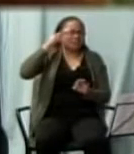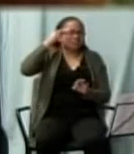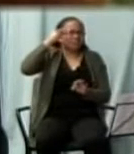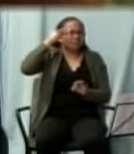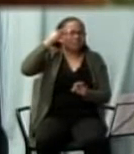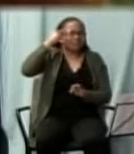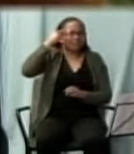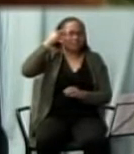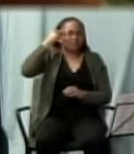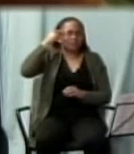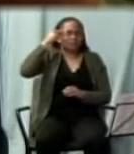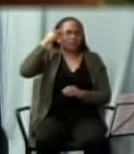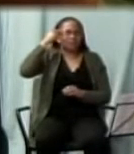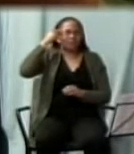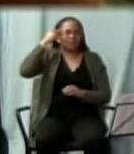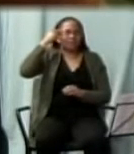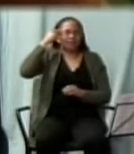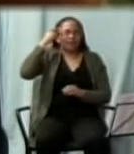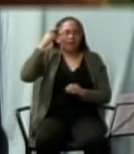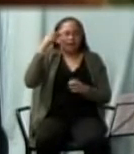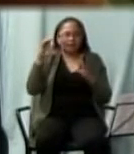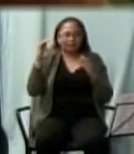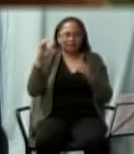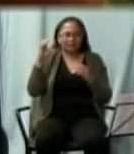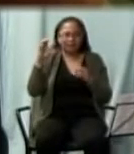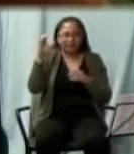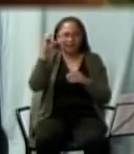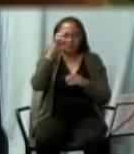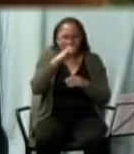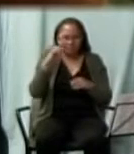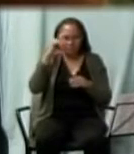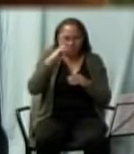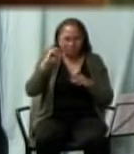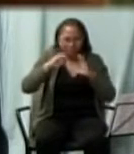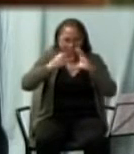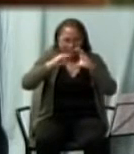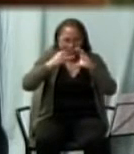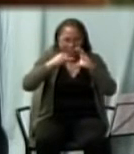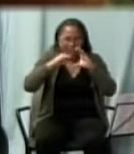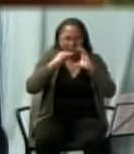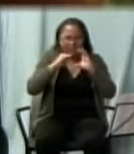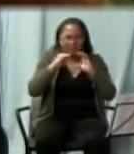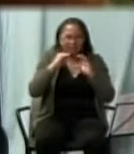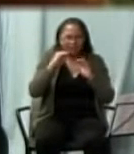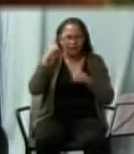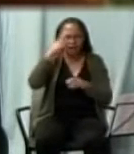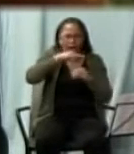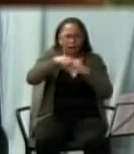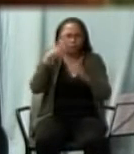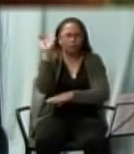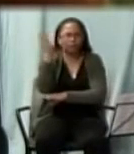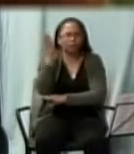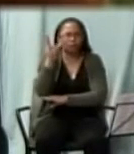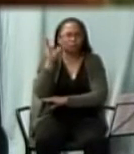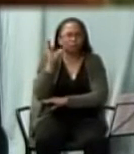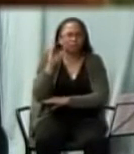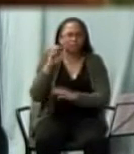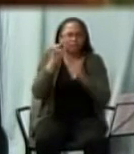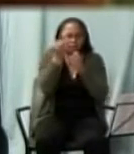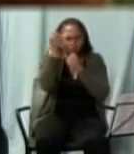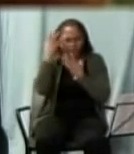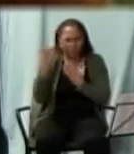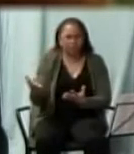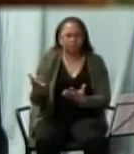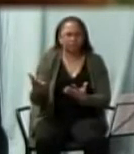mind and I googled date palm and what came up was